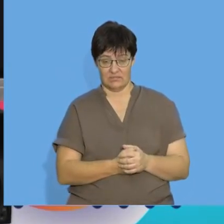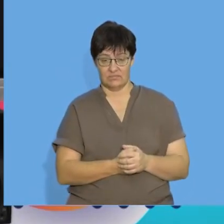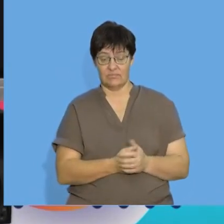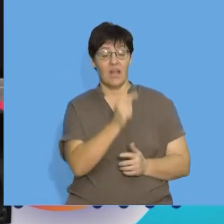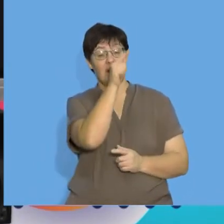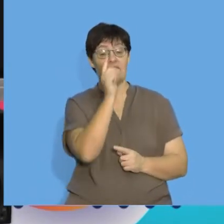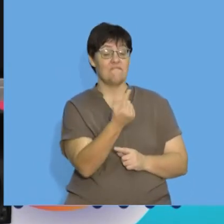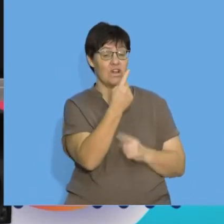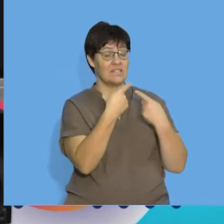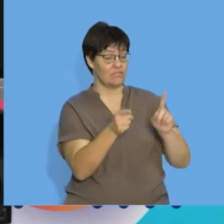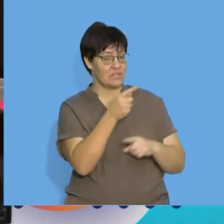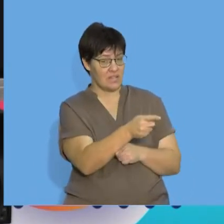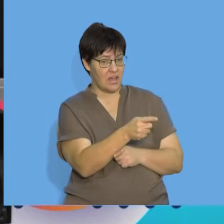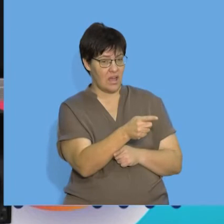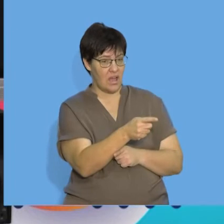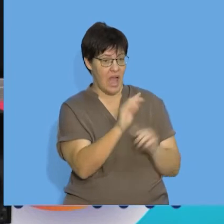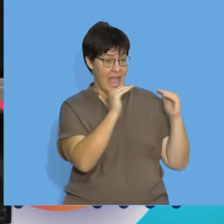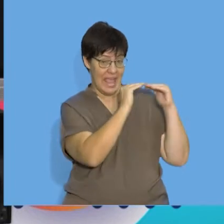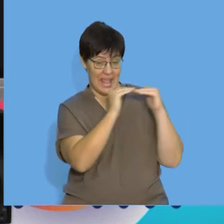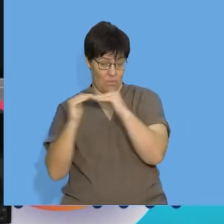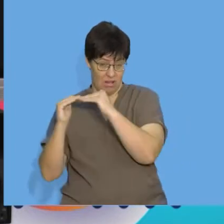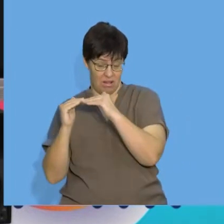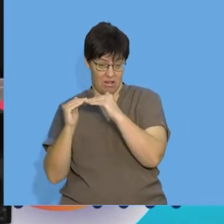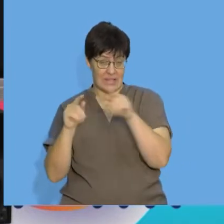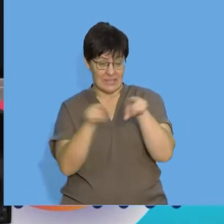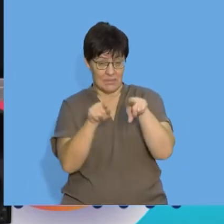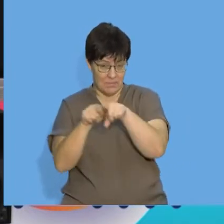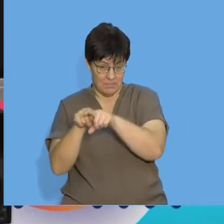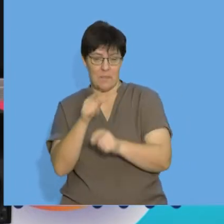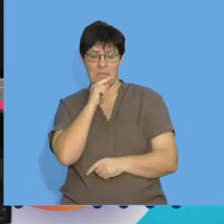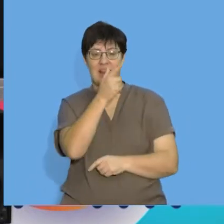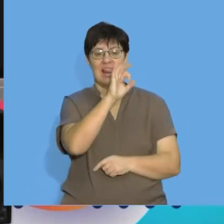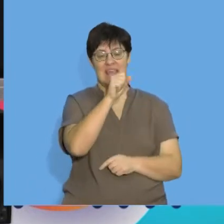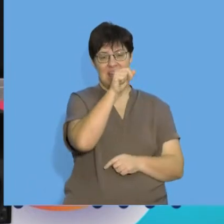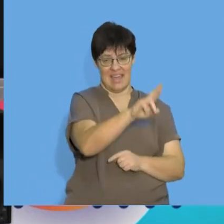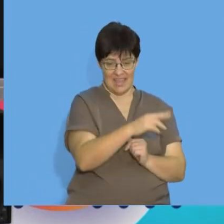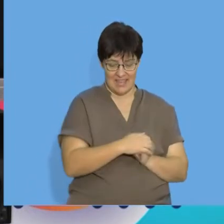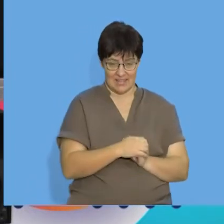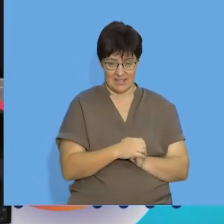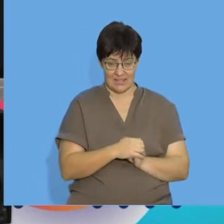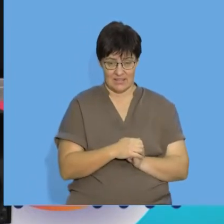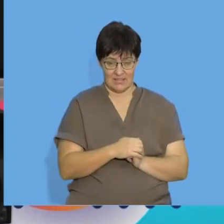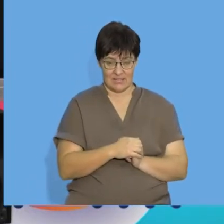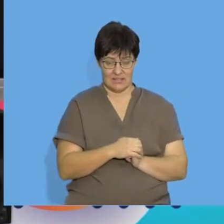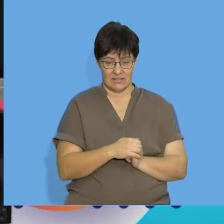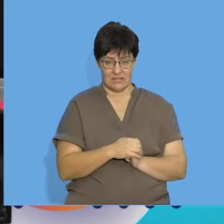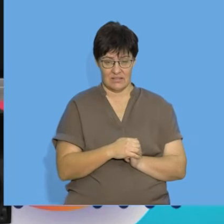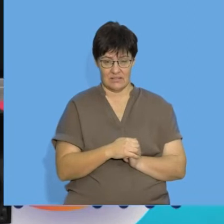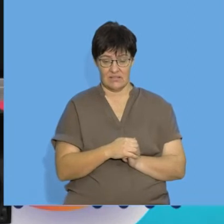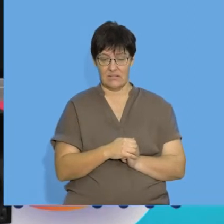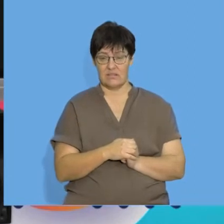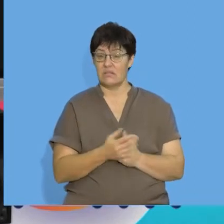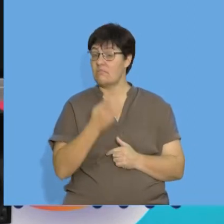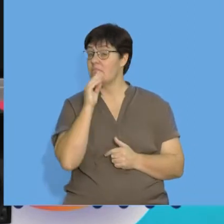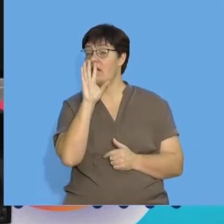If your first differences are equal it is a linear pattern. Now,